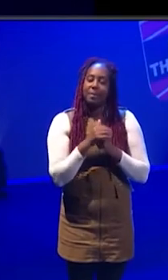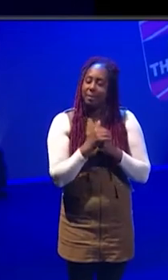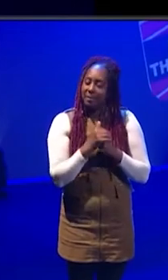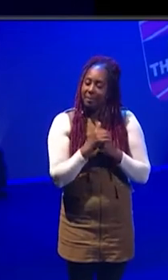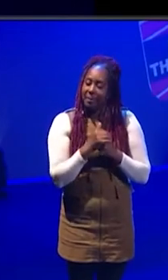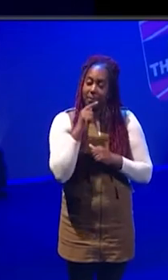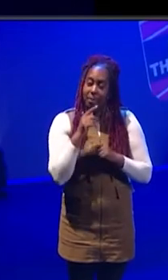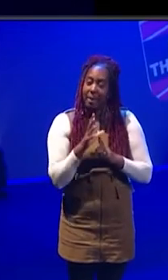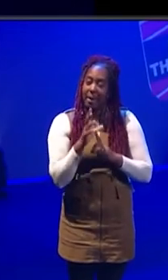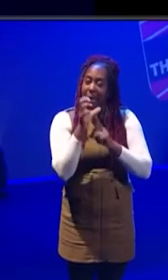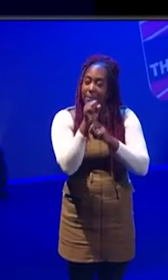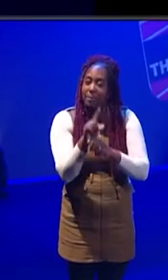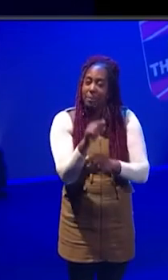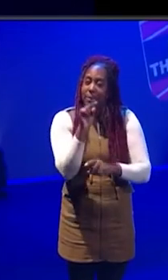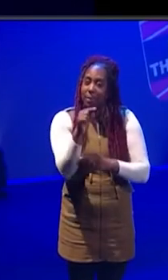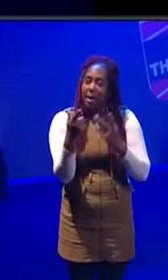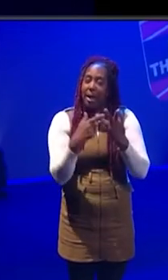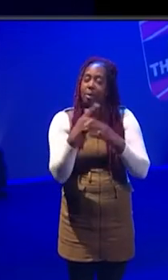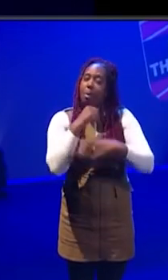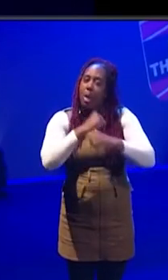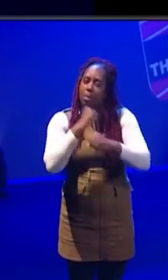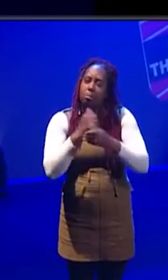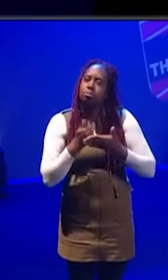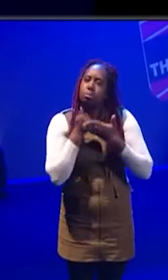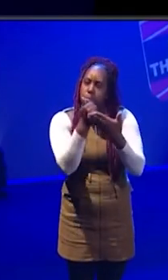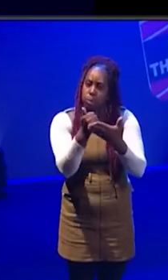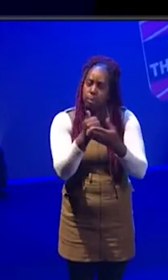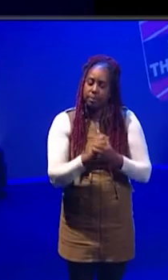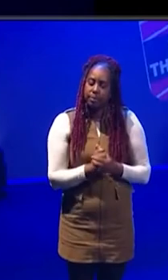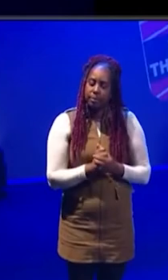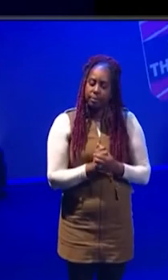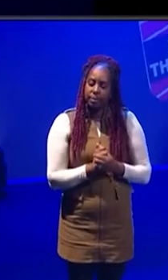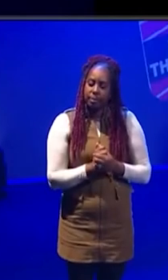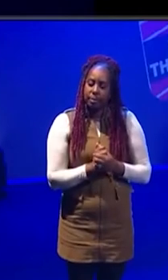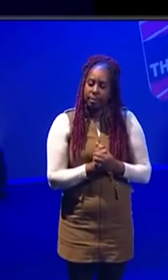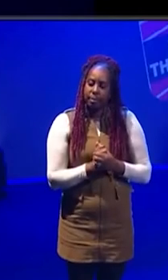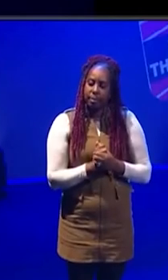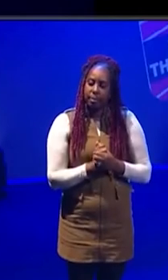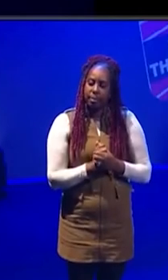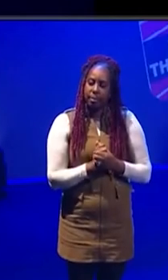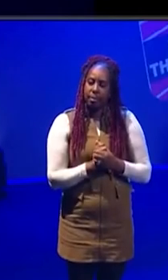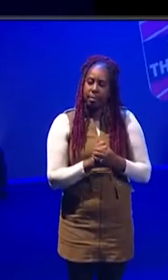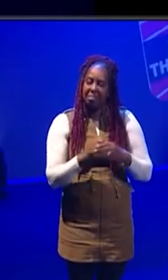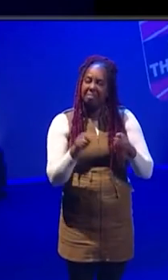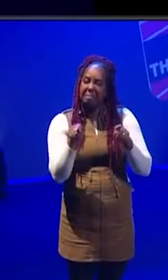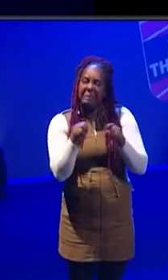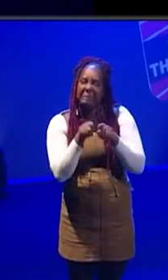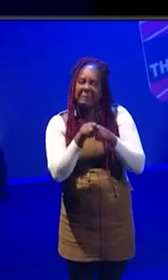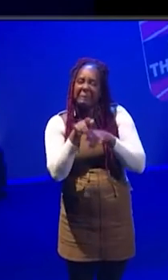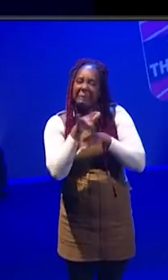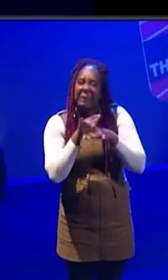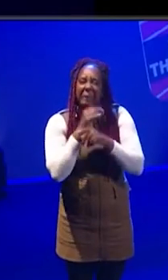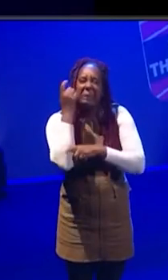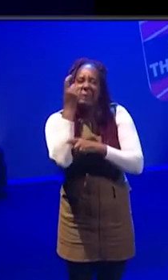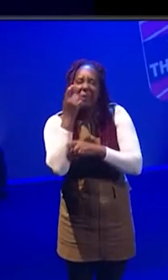captured by any of the government's support. And it's one of the things the industry needs to think very, very carefully about because